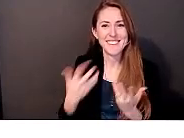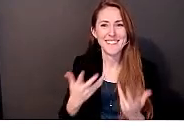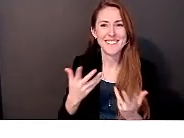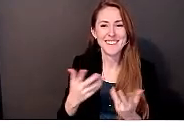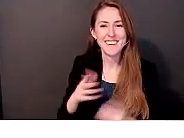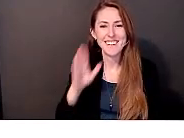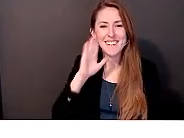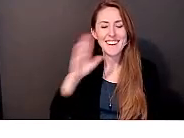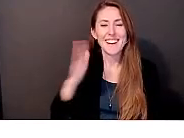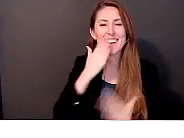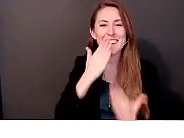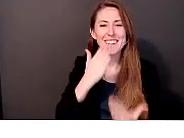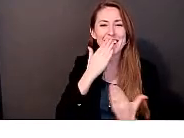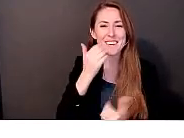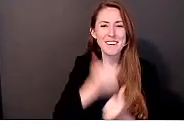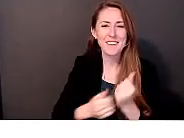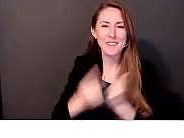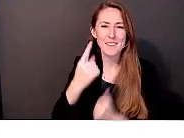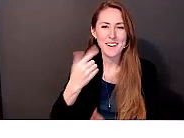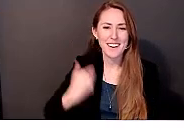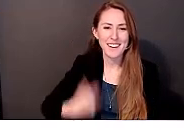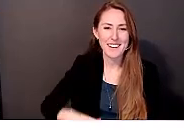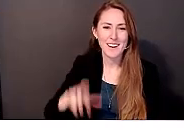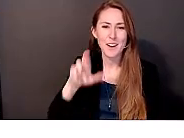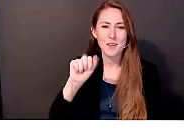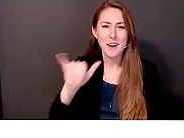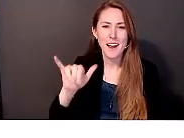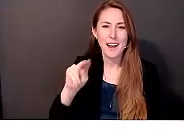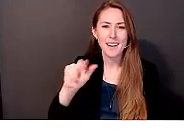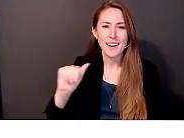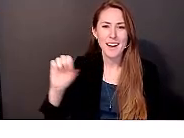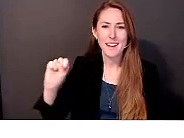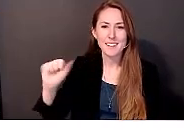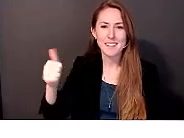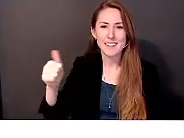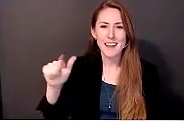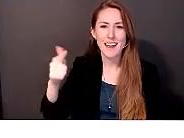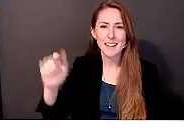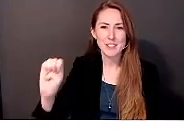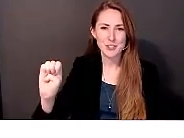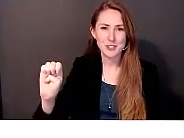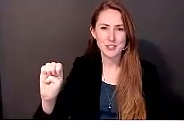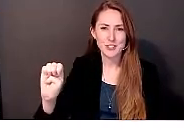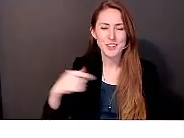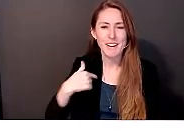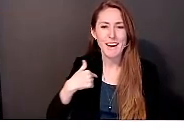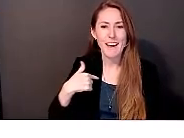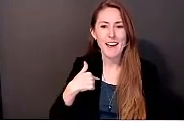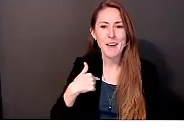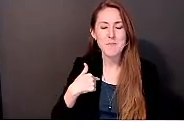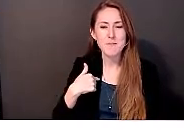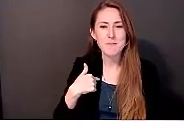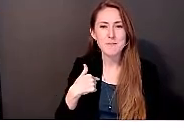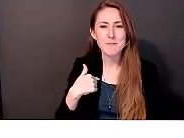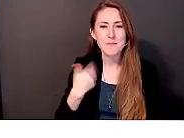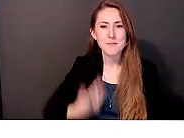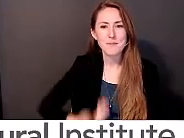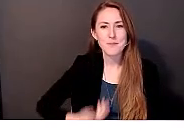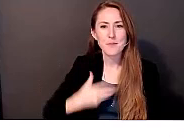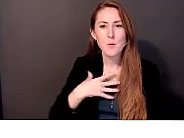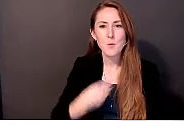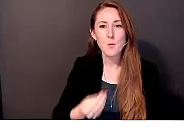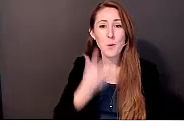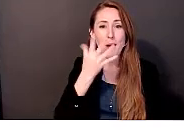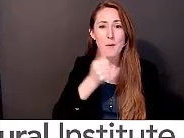Thanks, everybody, for coming. This is Raina Sage, and I am a white woman